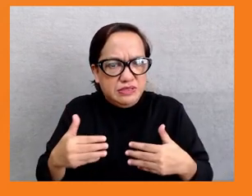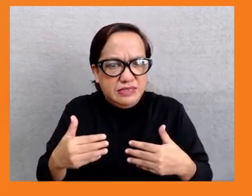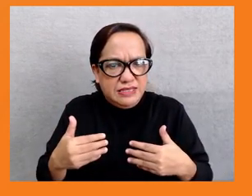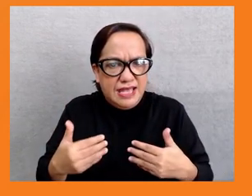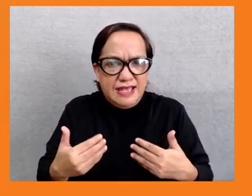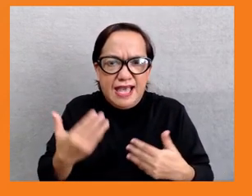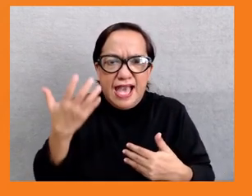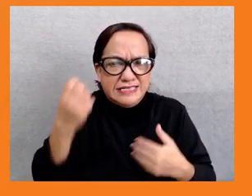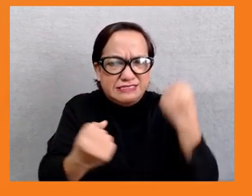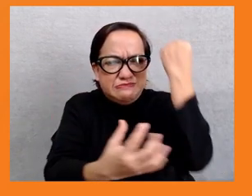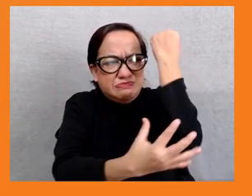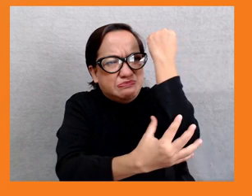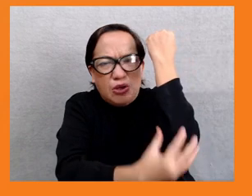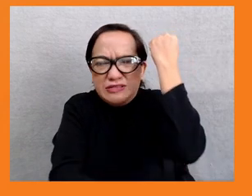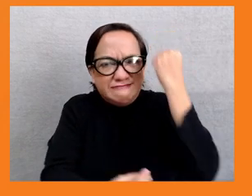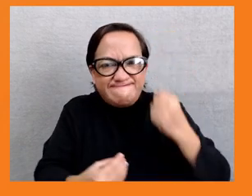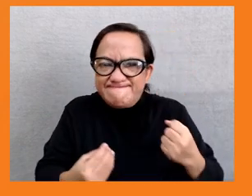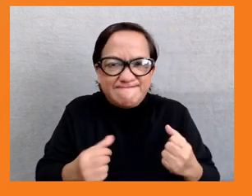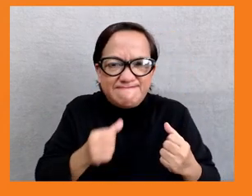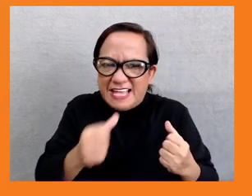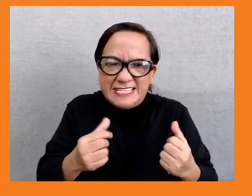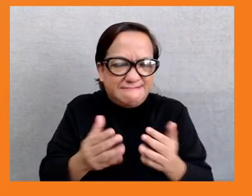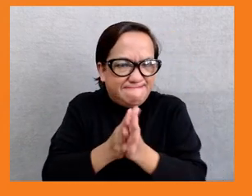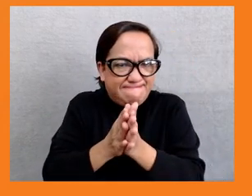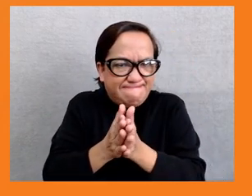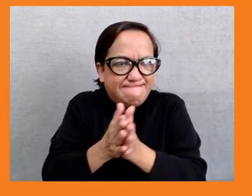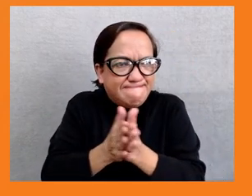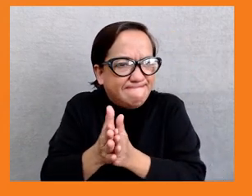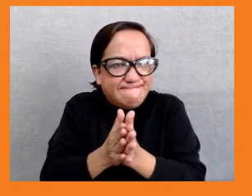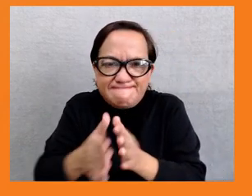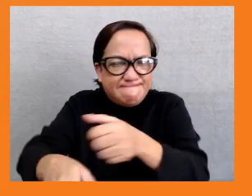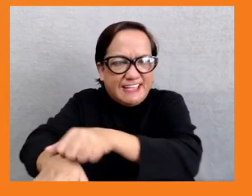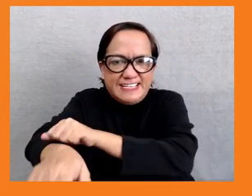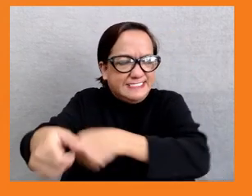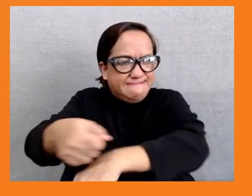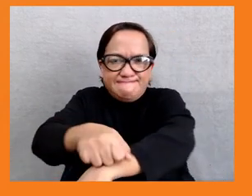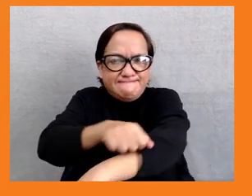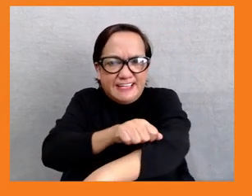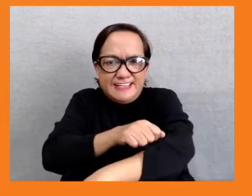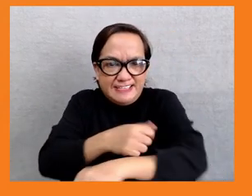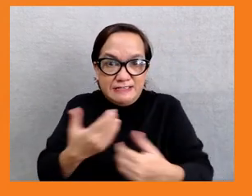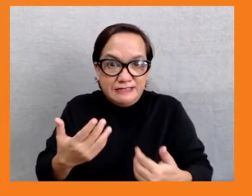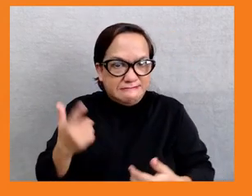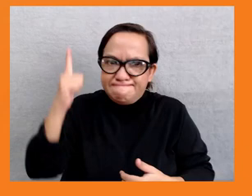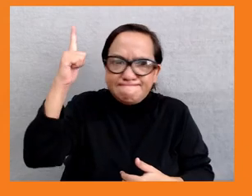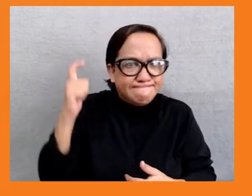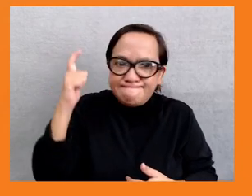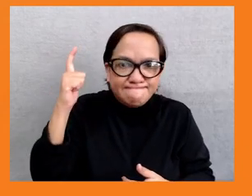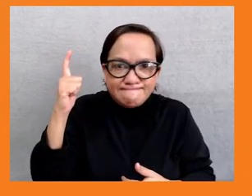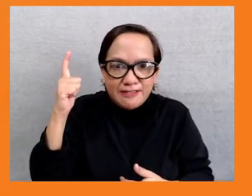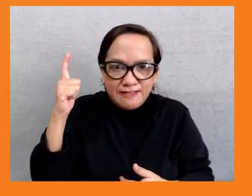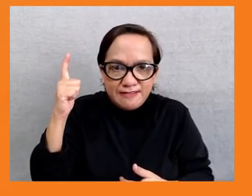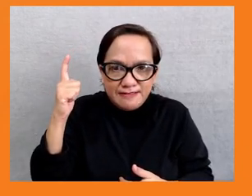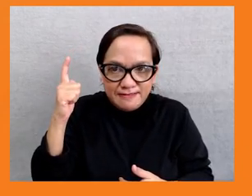to Asia being very ill-prepared for COVID in three ways. First of all, as you can see from the first graph, Asia, particularly